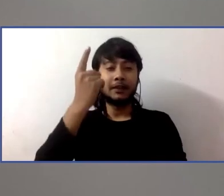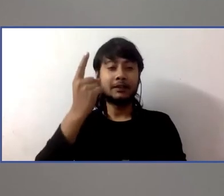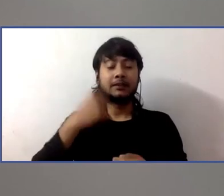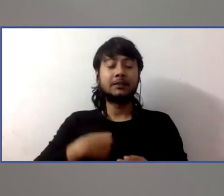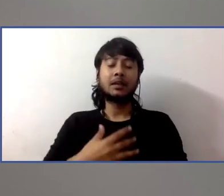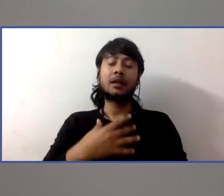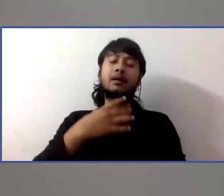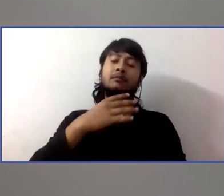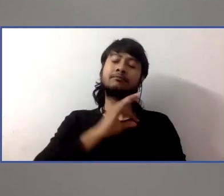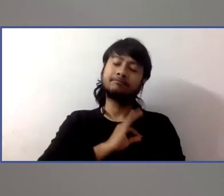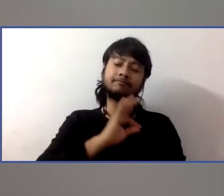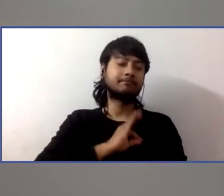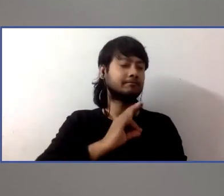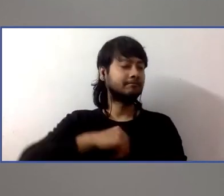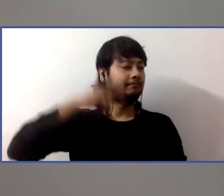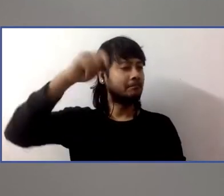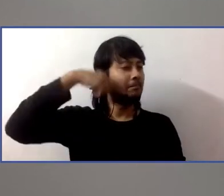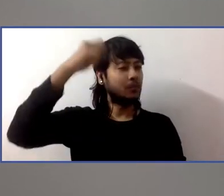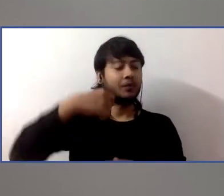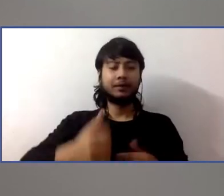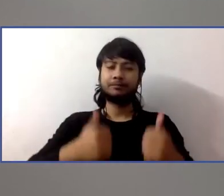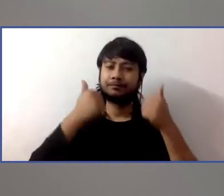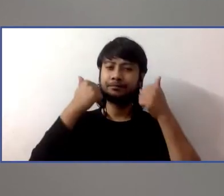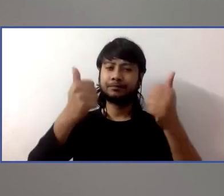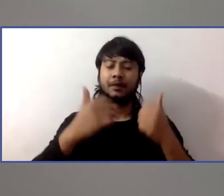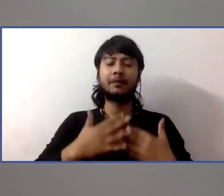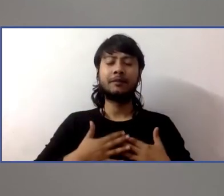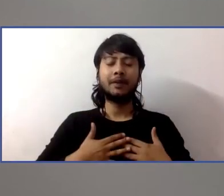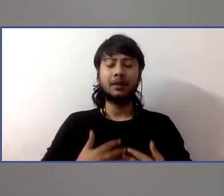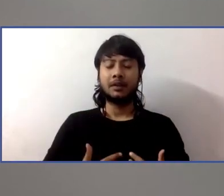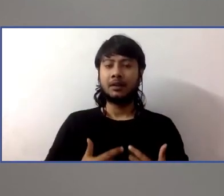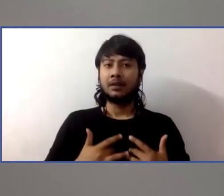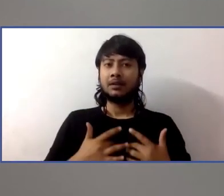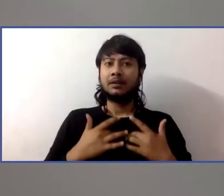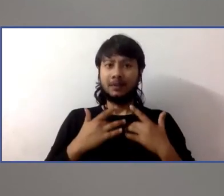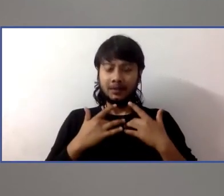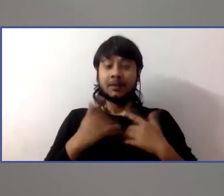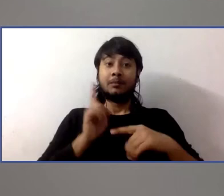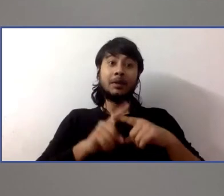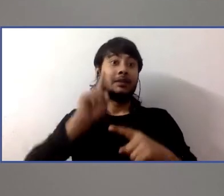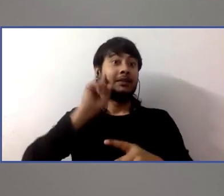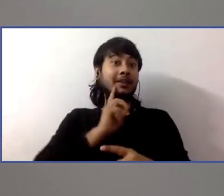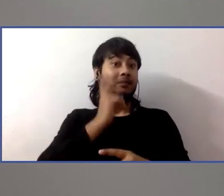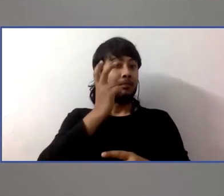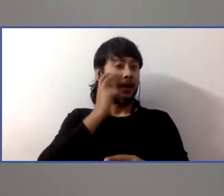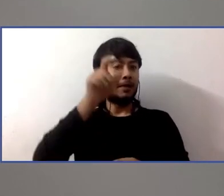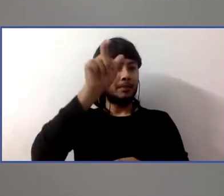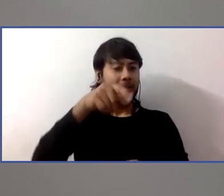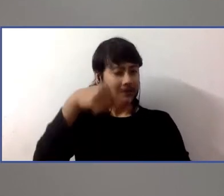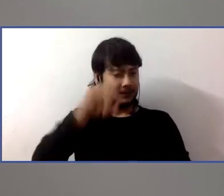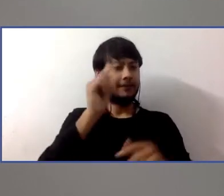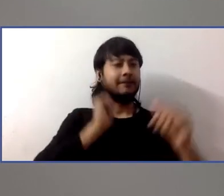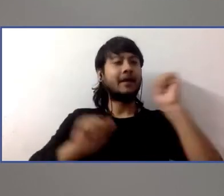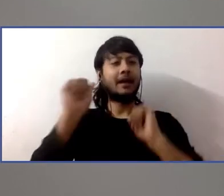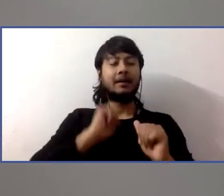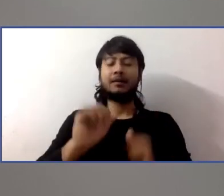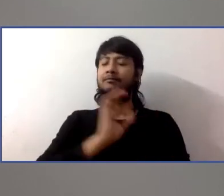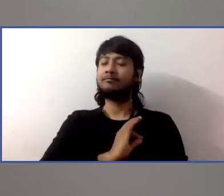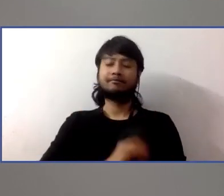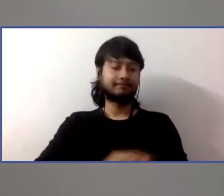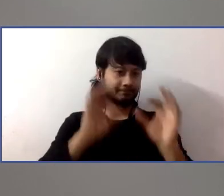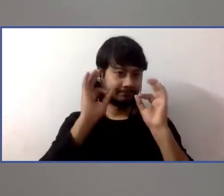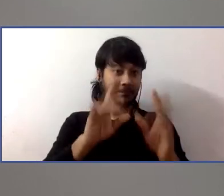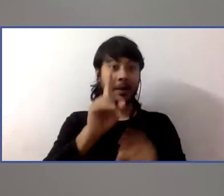It was so moving and I love the representation of the deaf blind community in this story. But moreover, I really